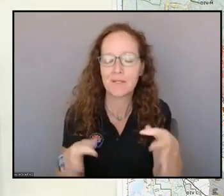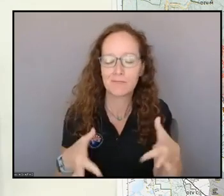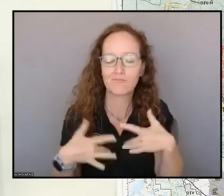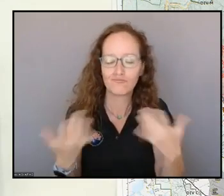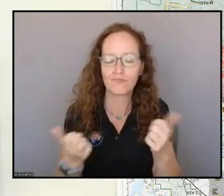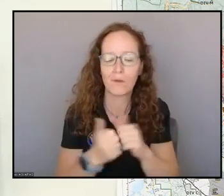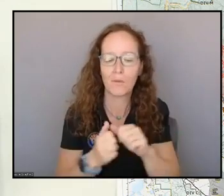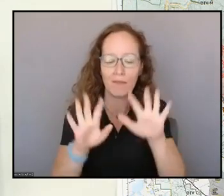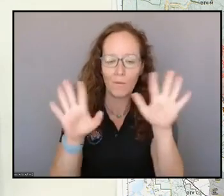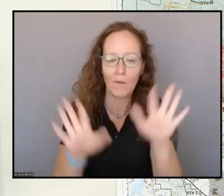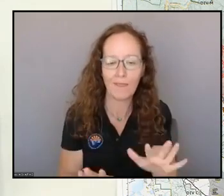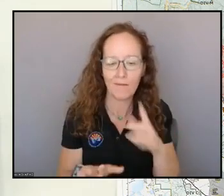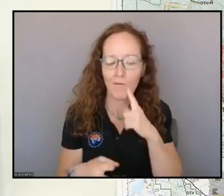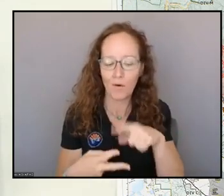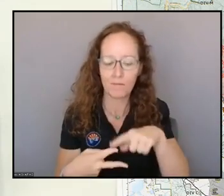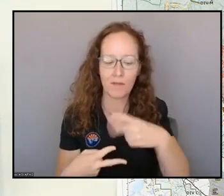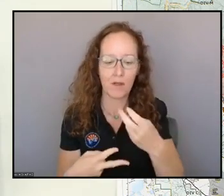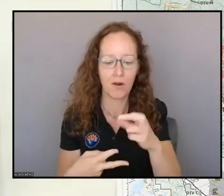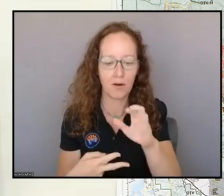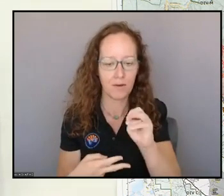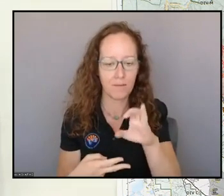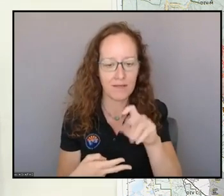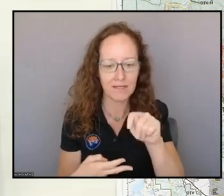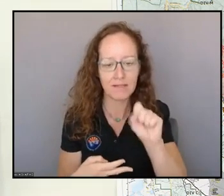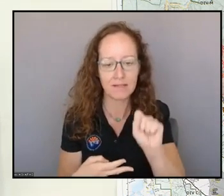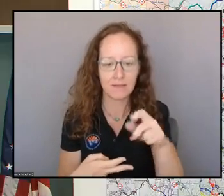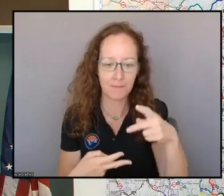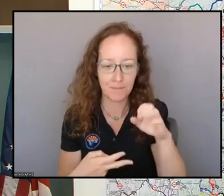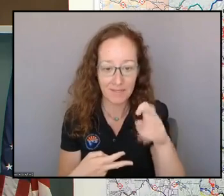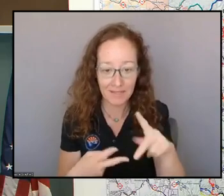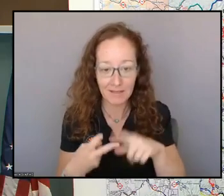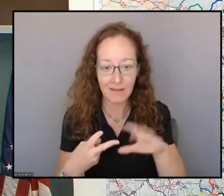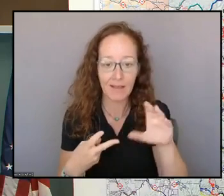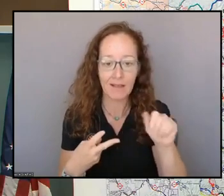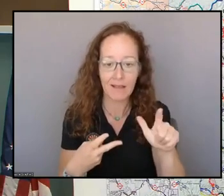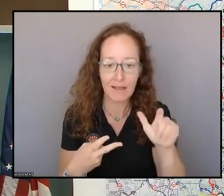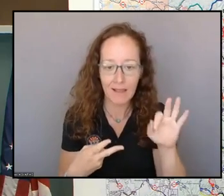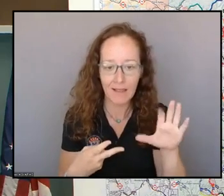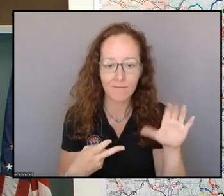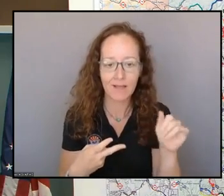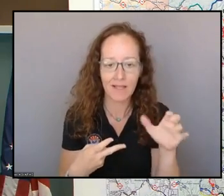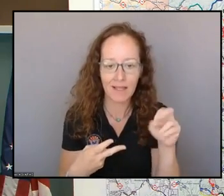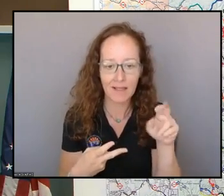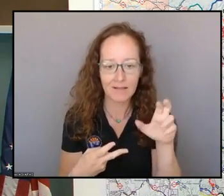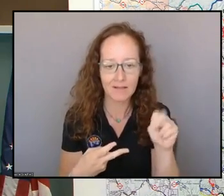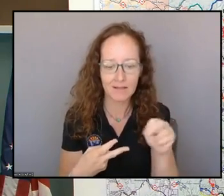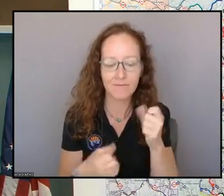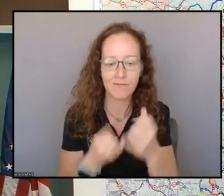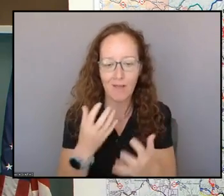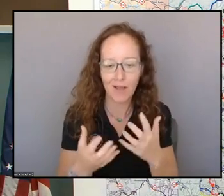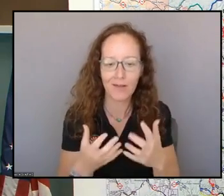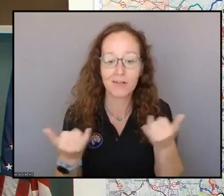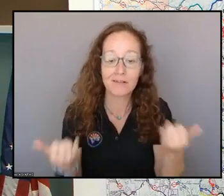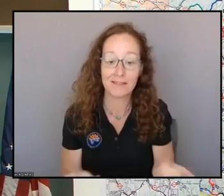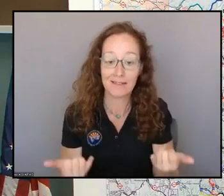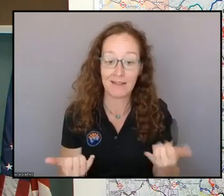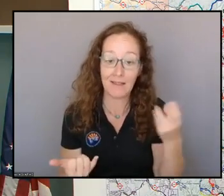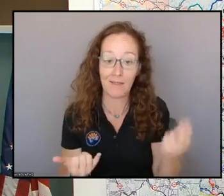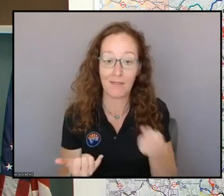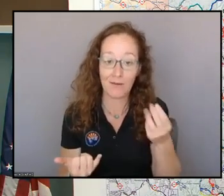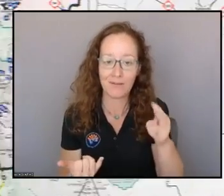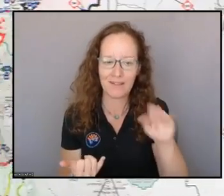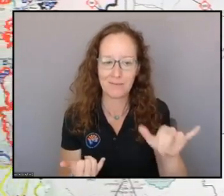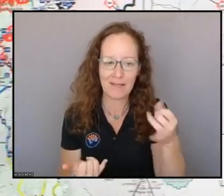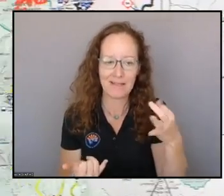for Thursday, May 19th. All right. So overnight, we saw some pretty